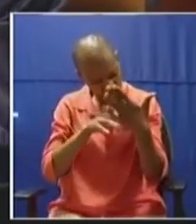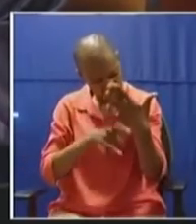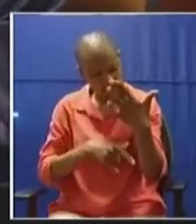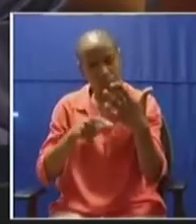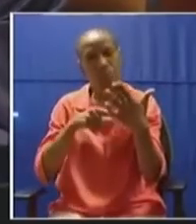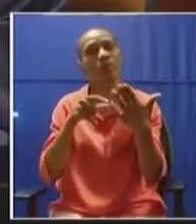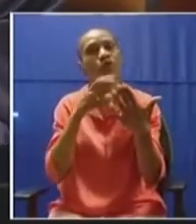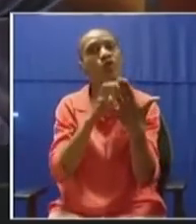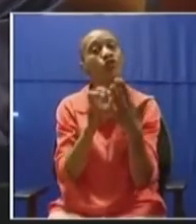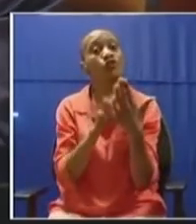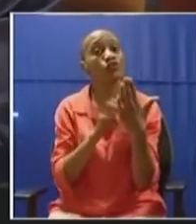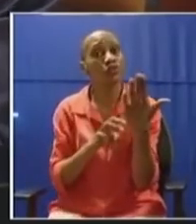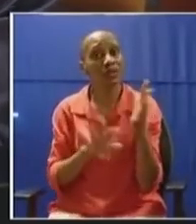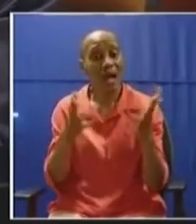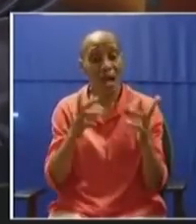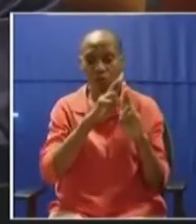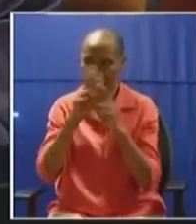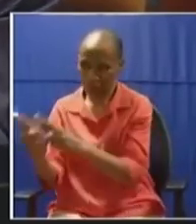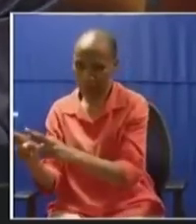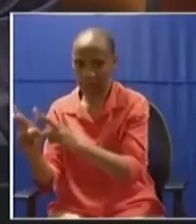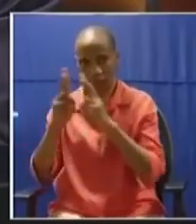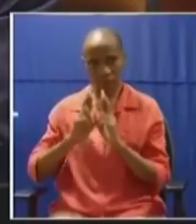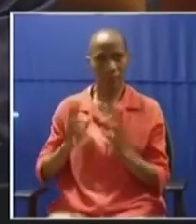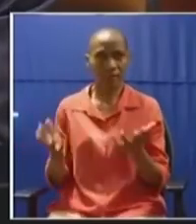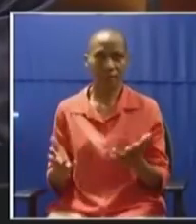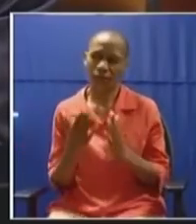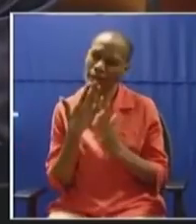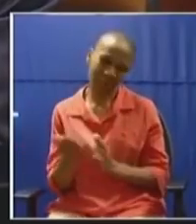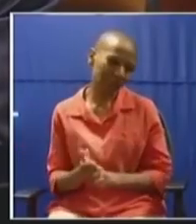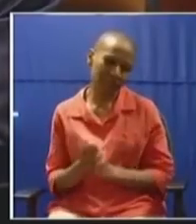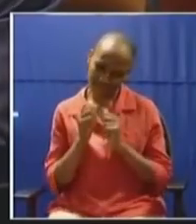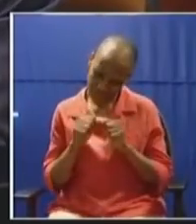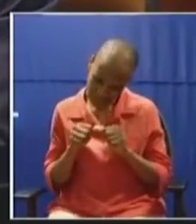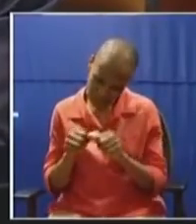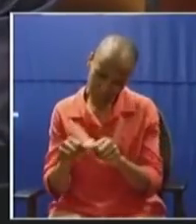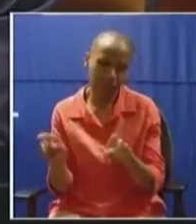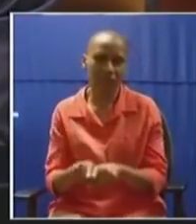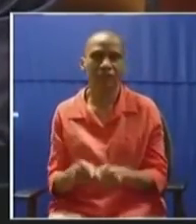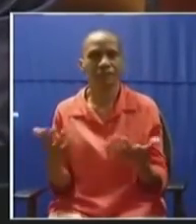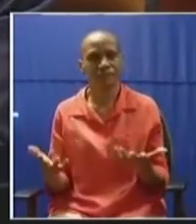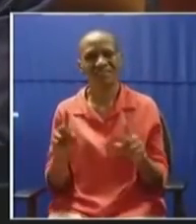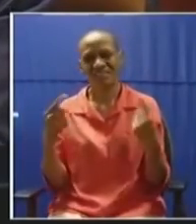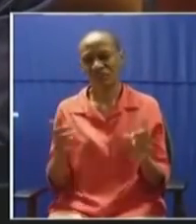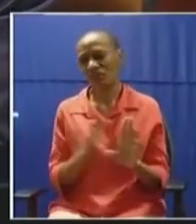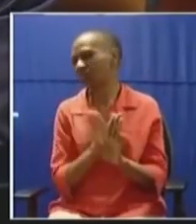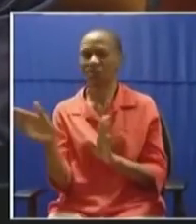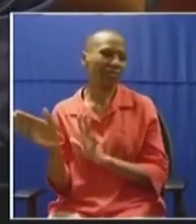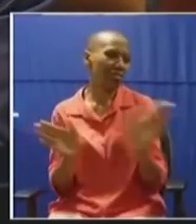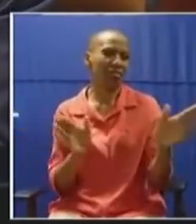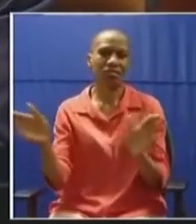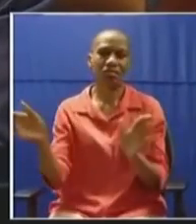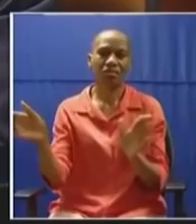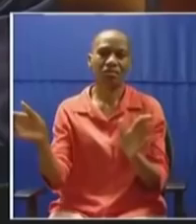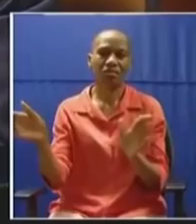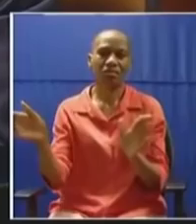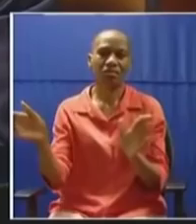in terms of respect to one another. Can we maintain that, please, and not allow ourselves to be lured into